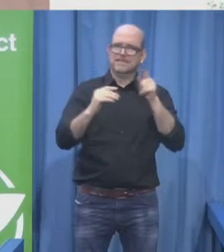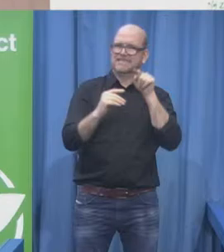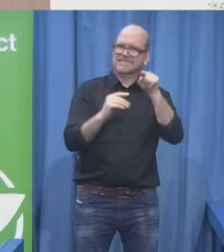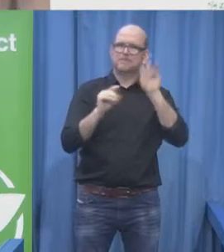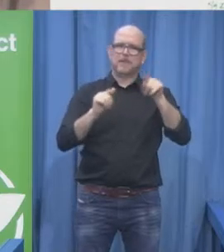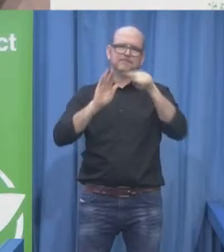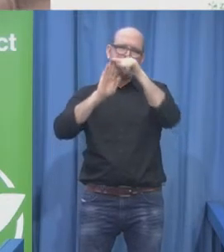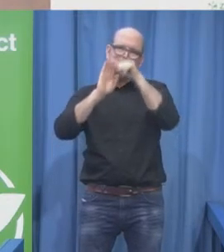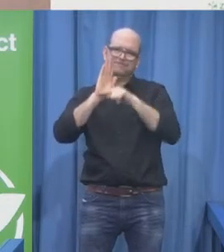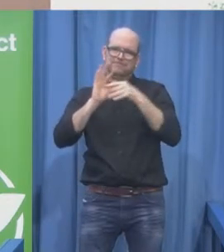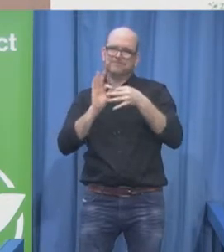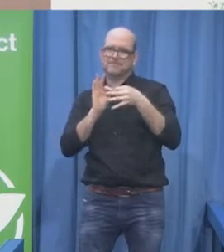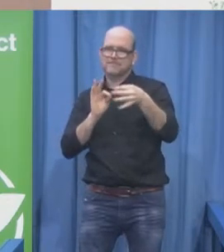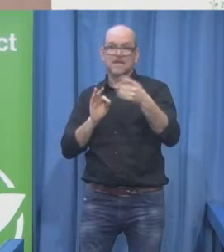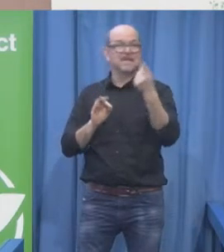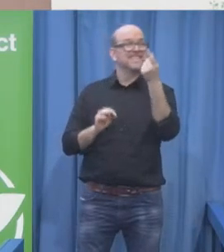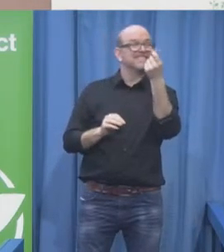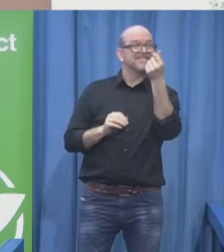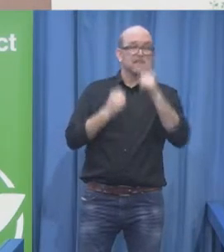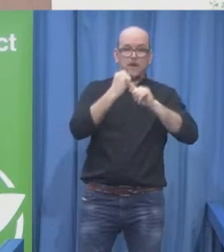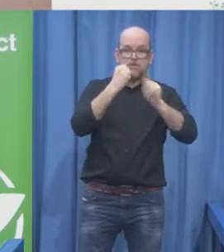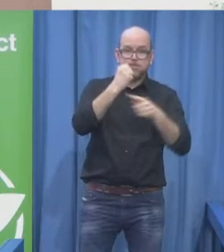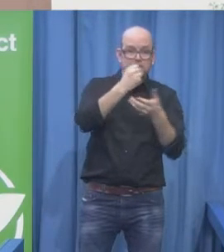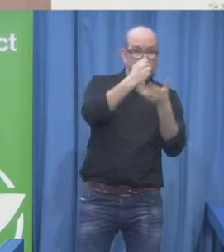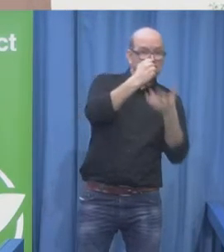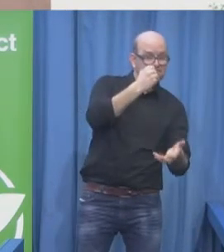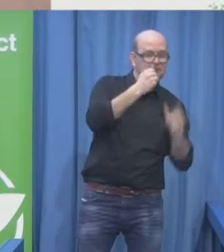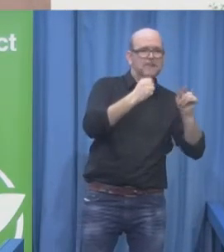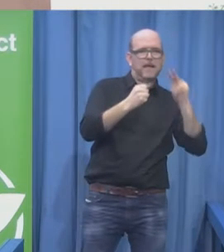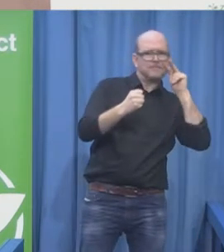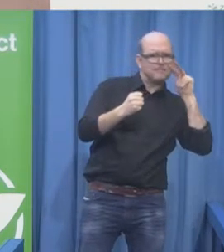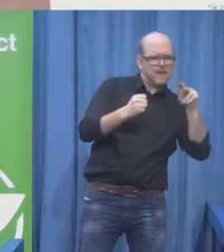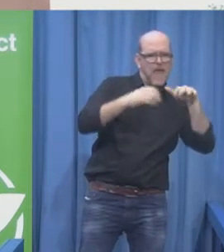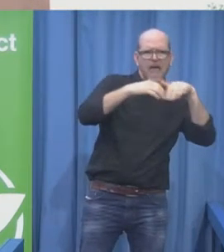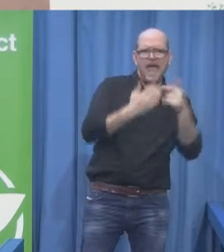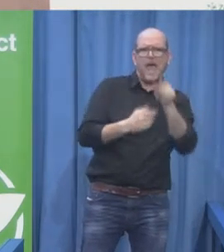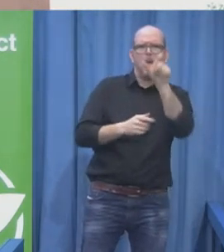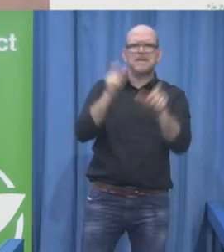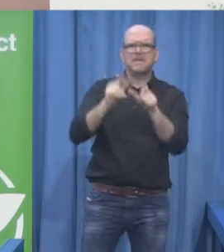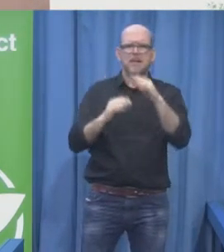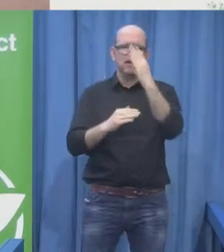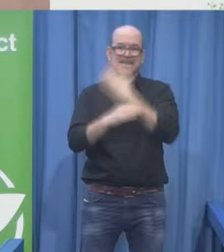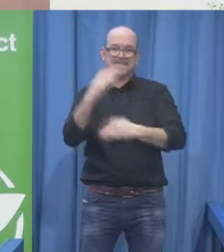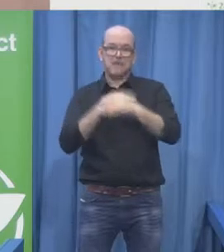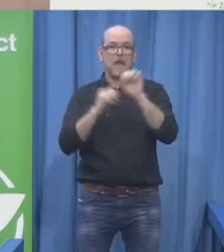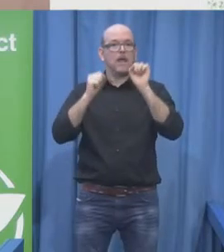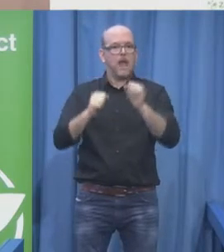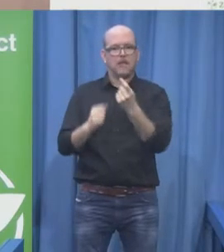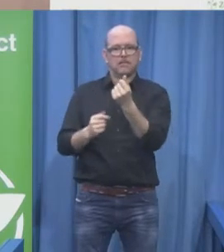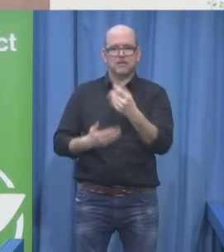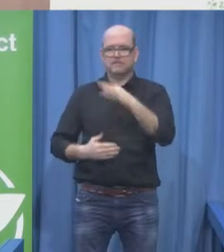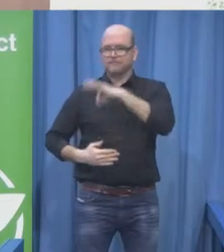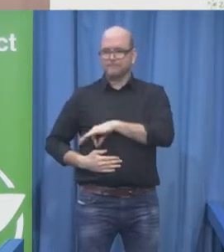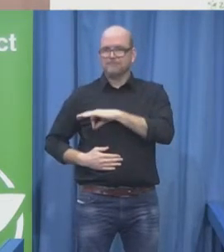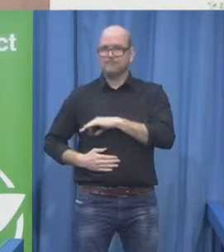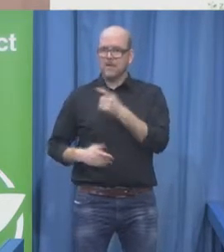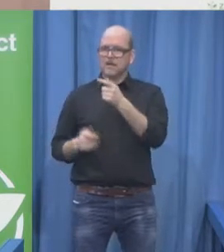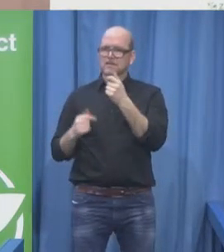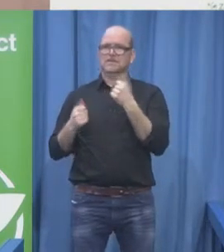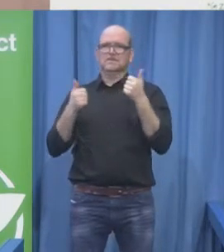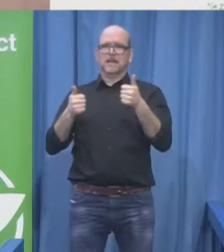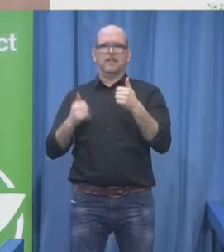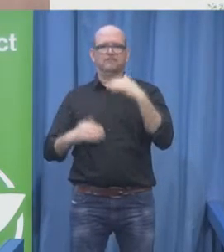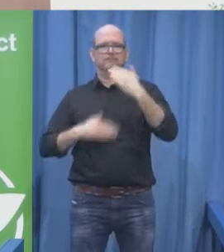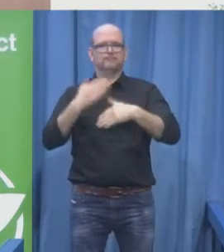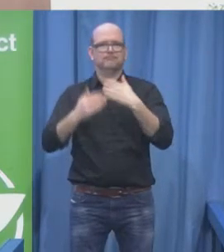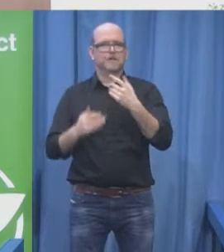about the environment? So, if we listen to the words that were delivered recently by the newly appointed Secretary